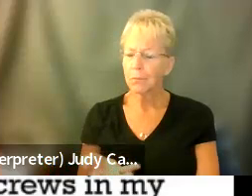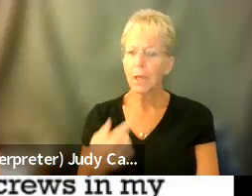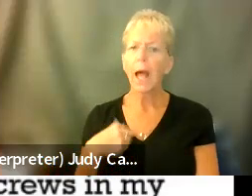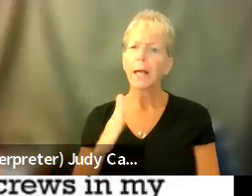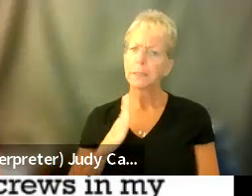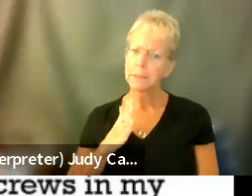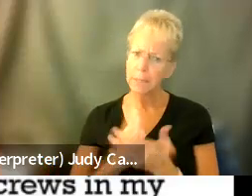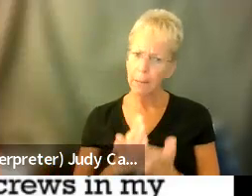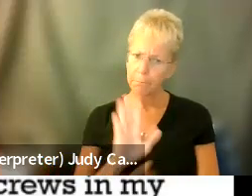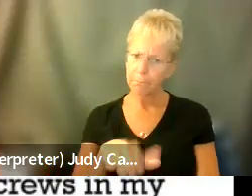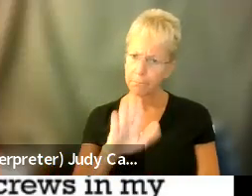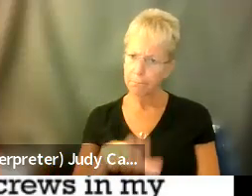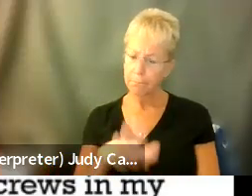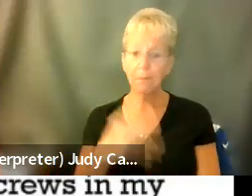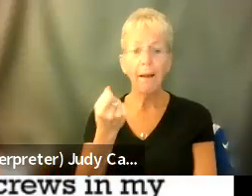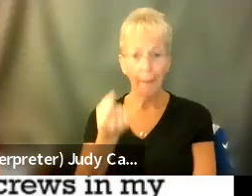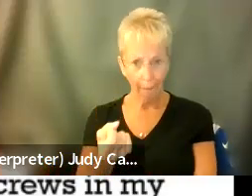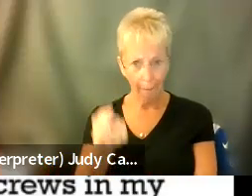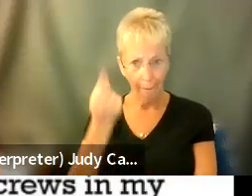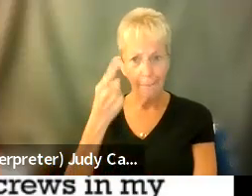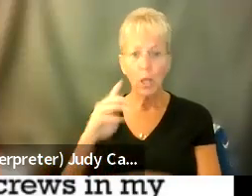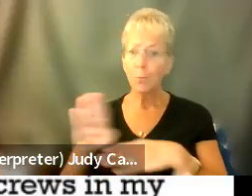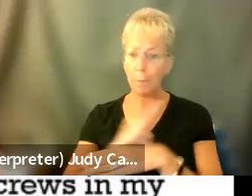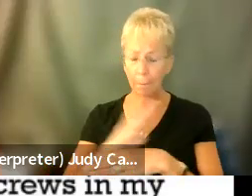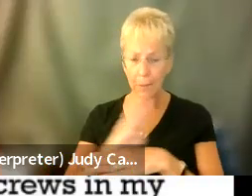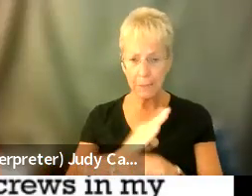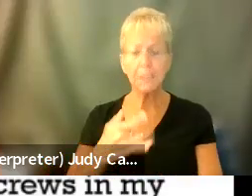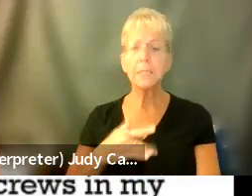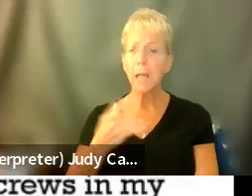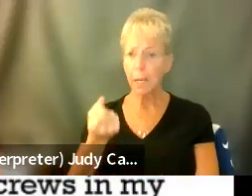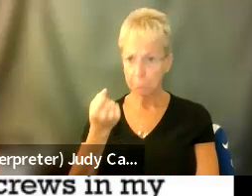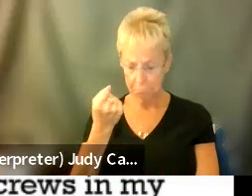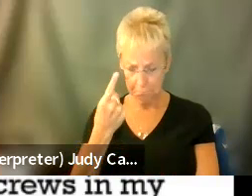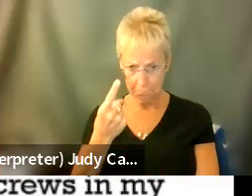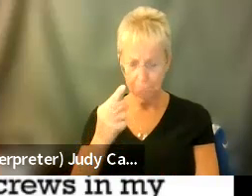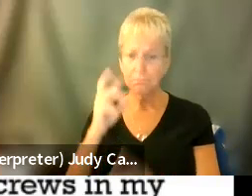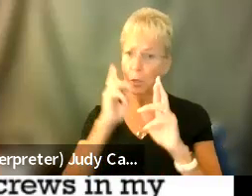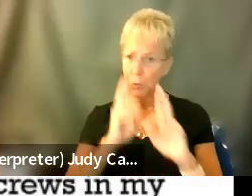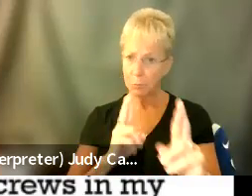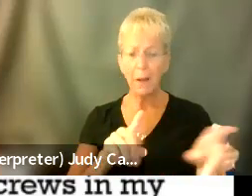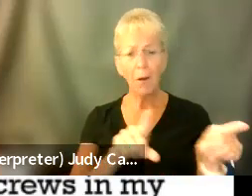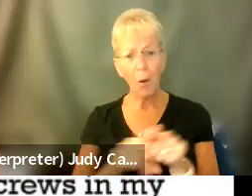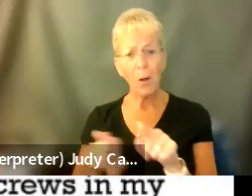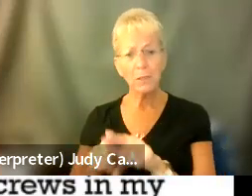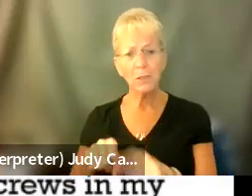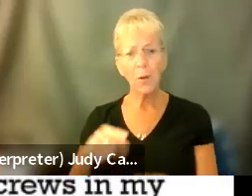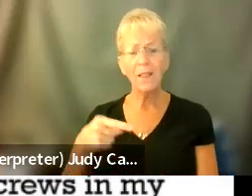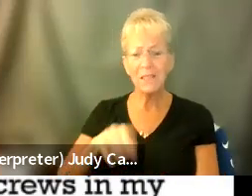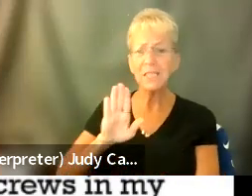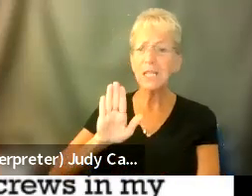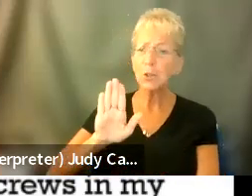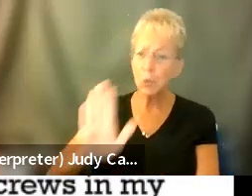And I said, I get this. And I empathize with you. And I can respect that. But also, this is your job.